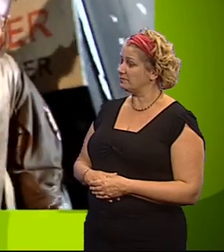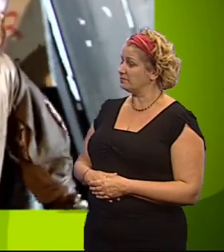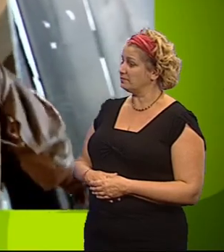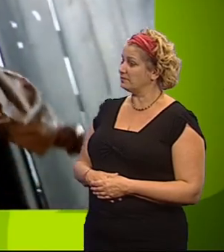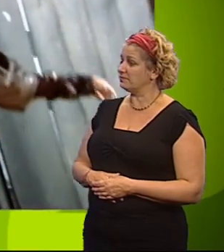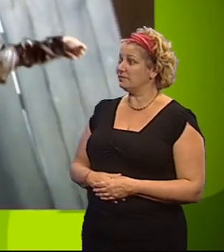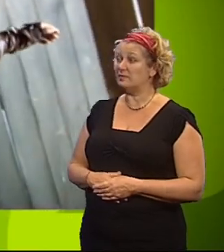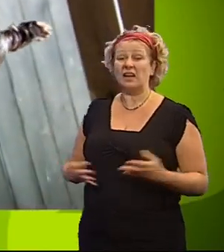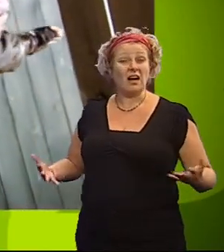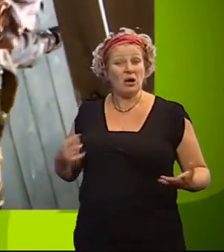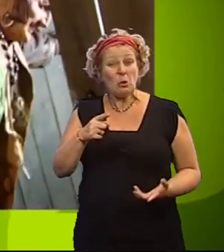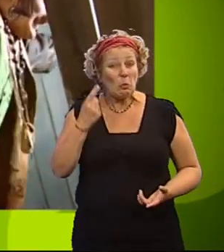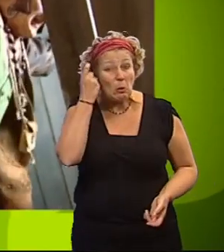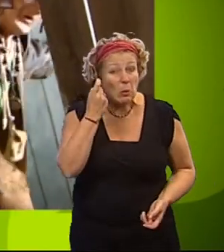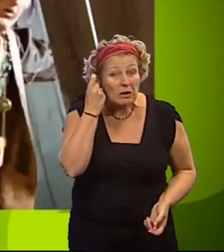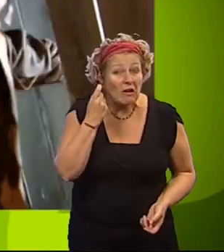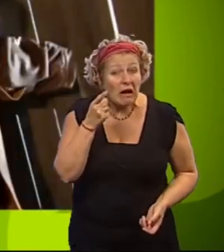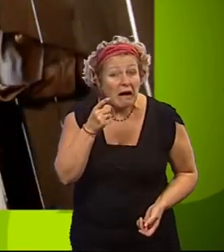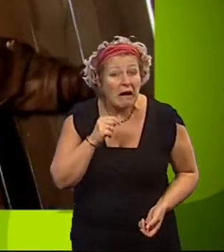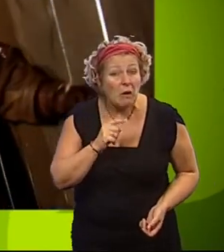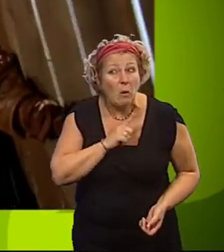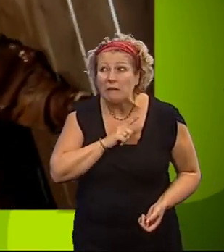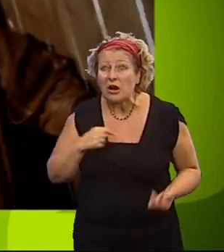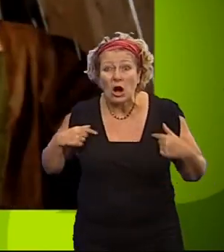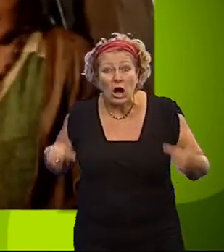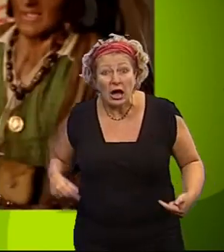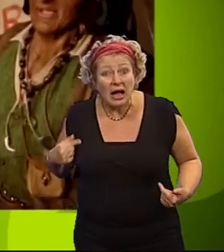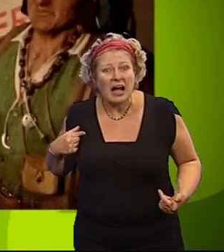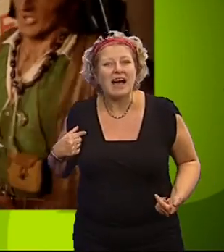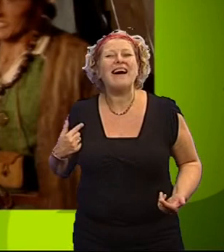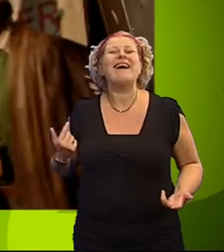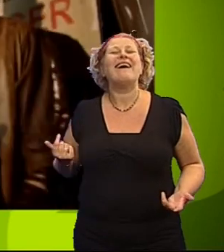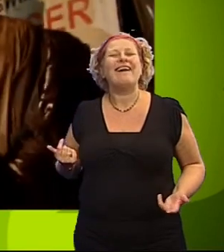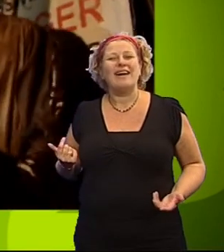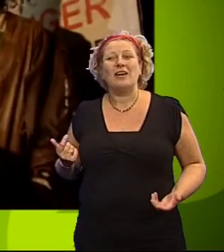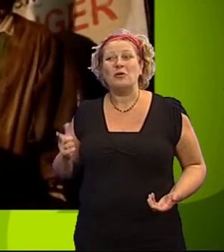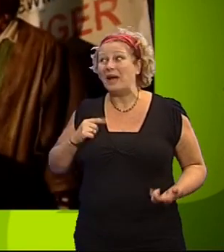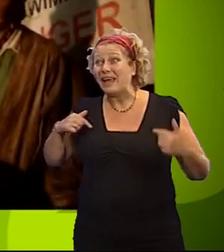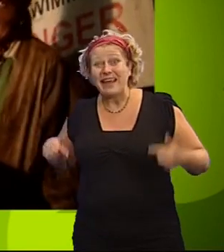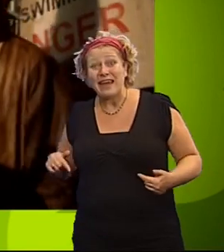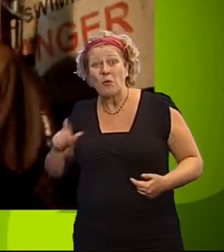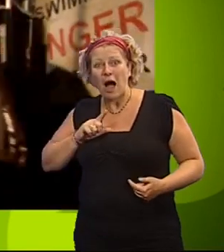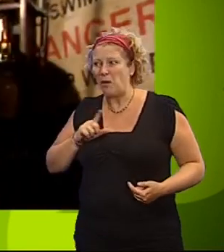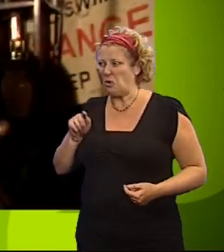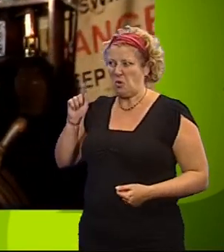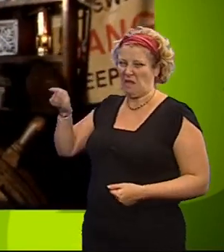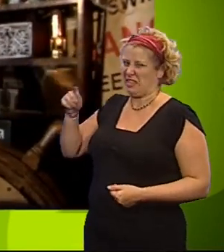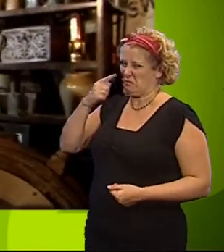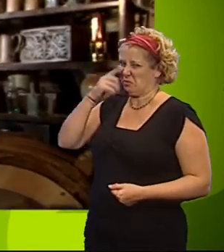Now, I suppose you're wondering why I'm here. Well, that's because it smells funny over there.